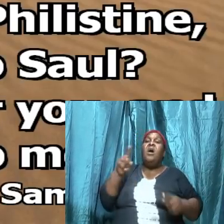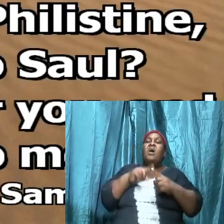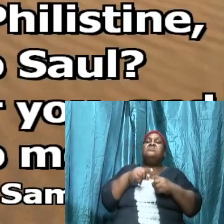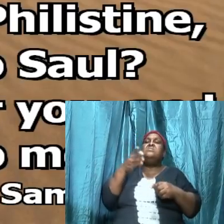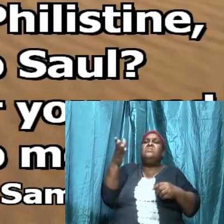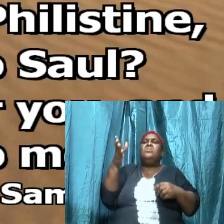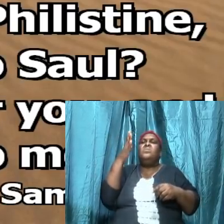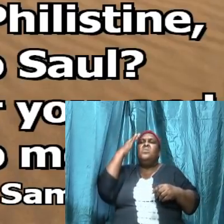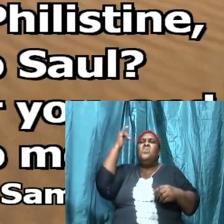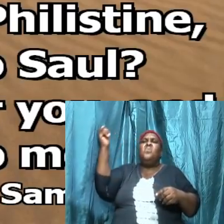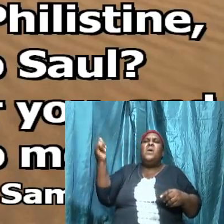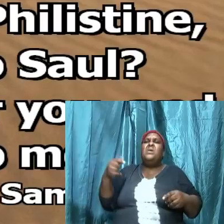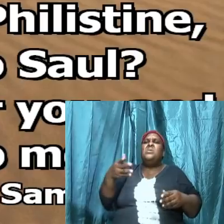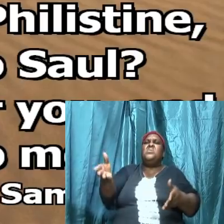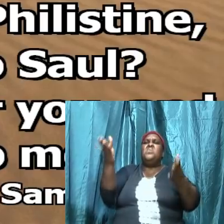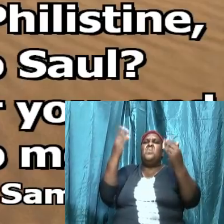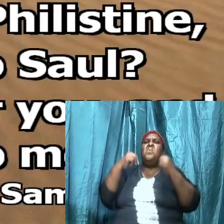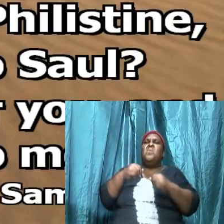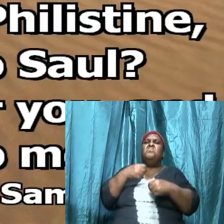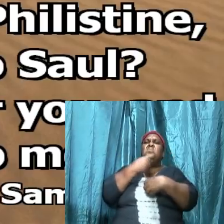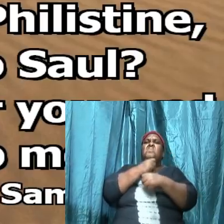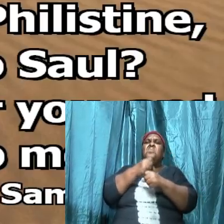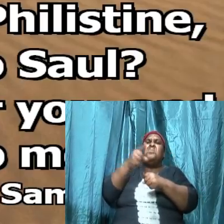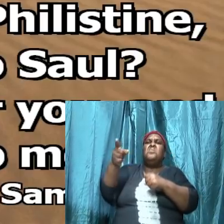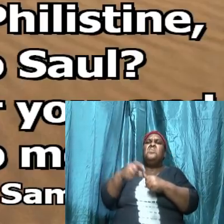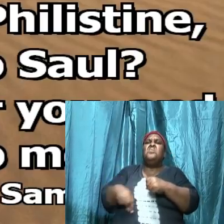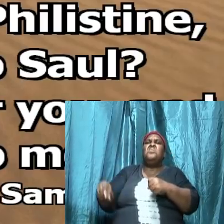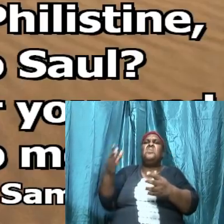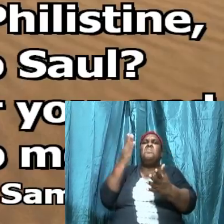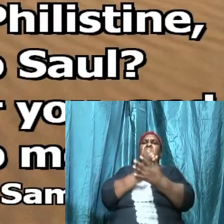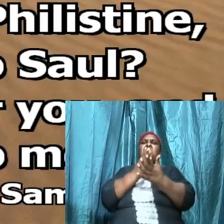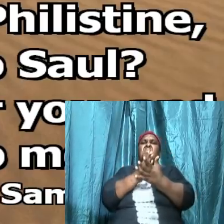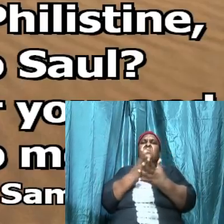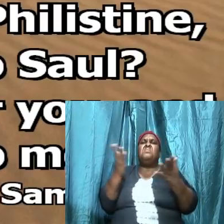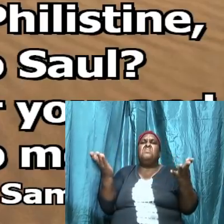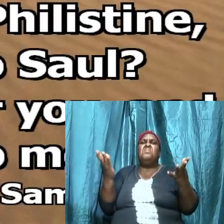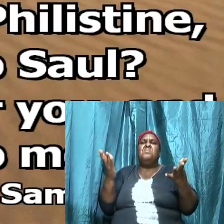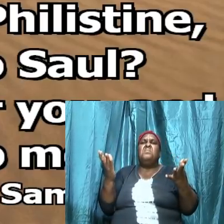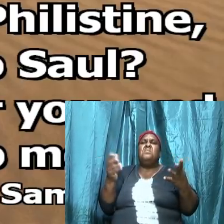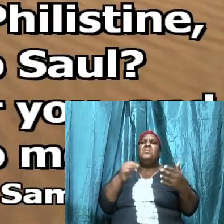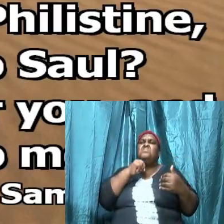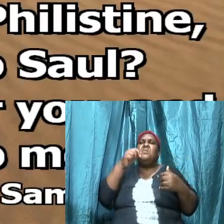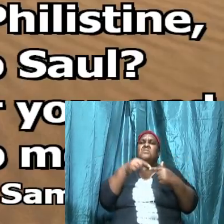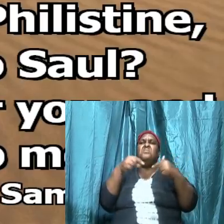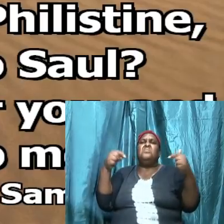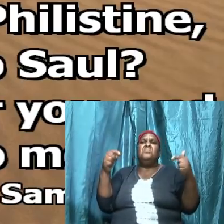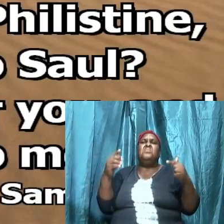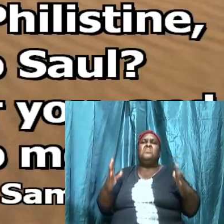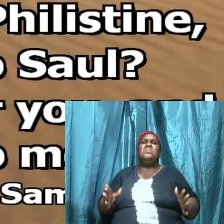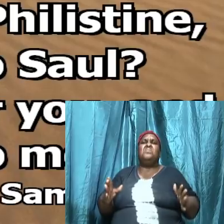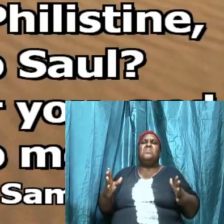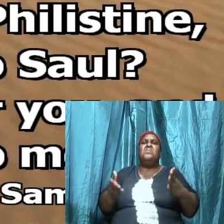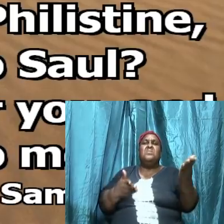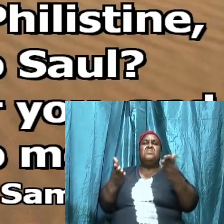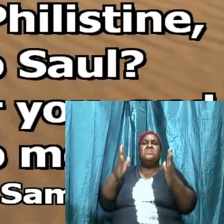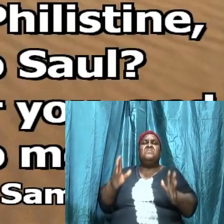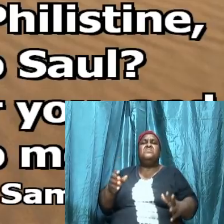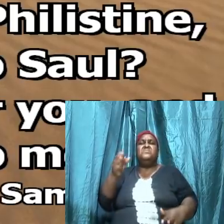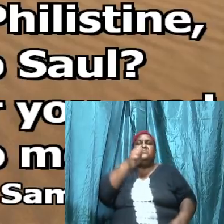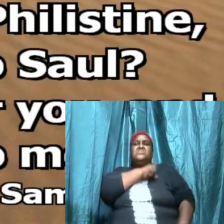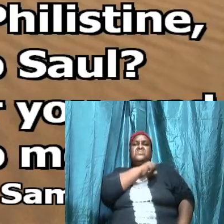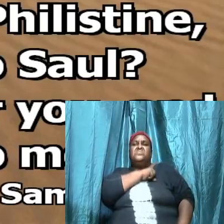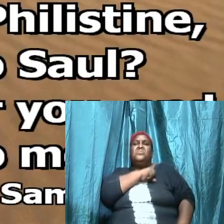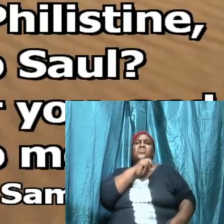why are you come out to set your battle in array I am not I a Philistine and you servants of Saul